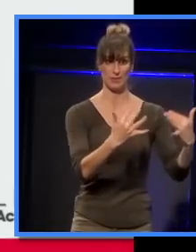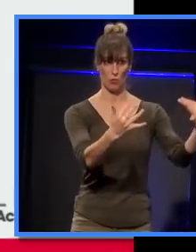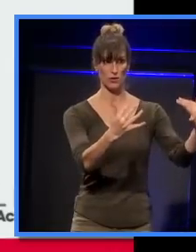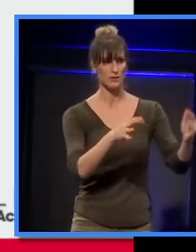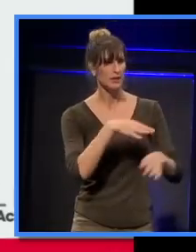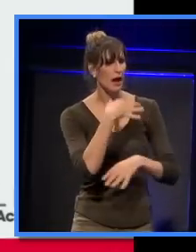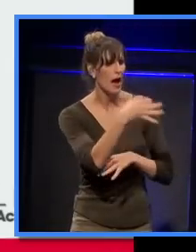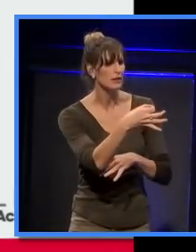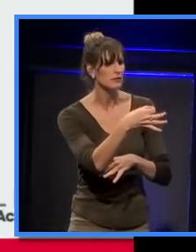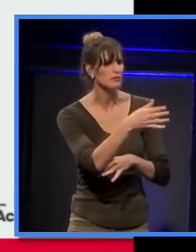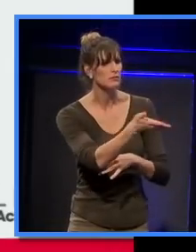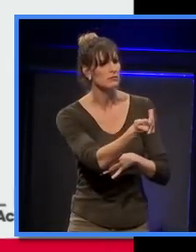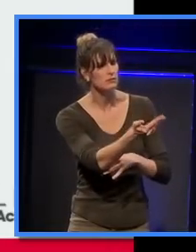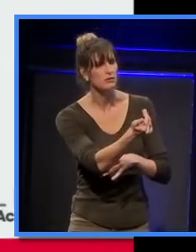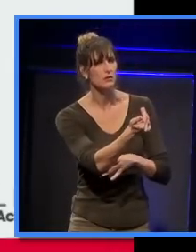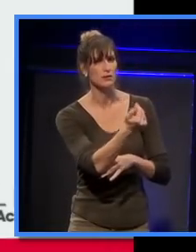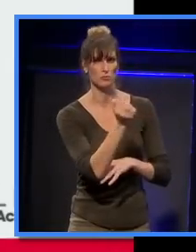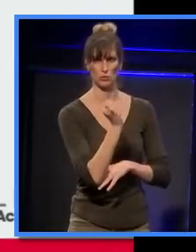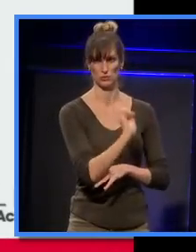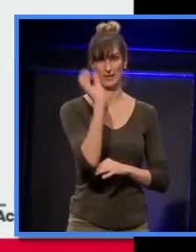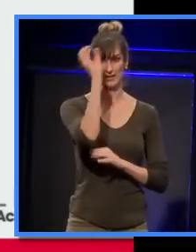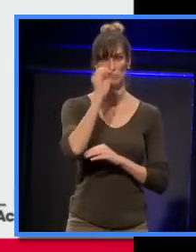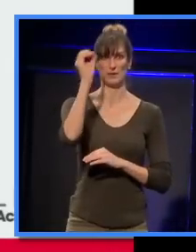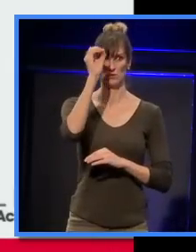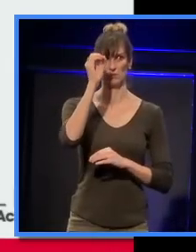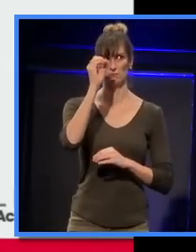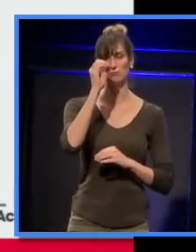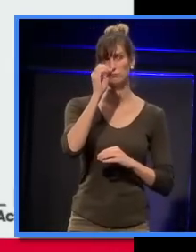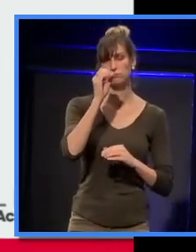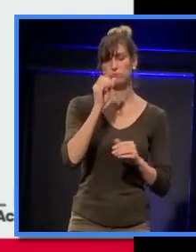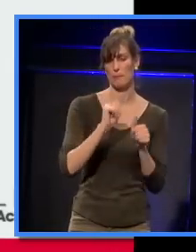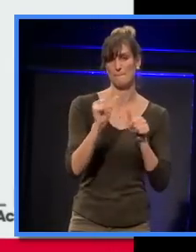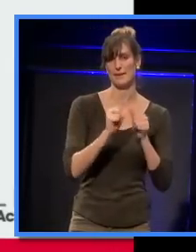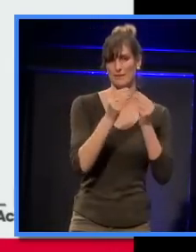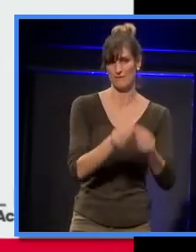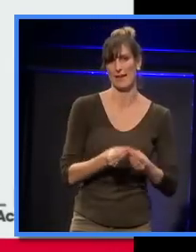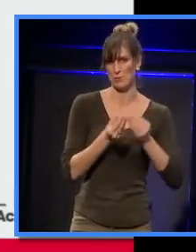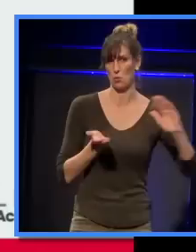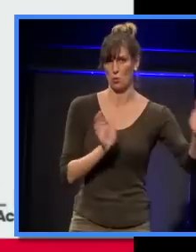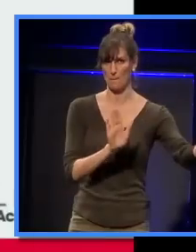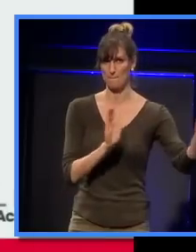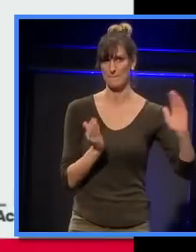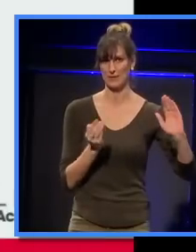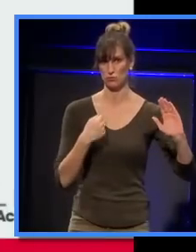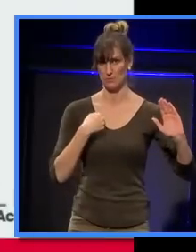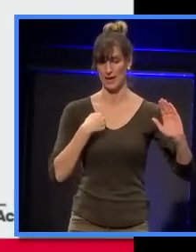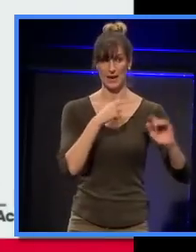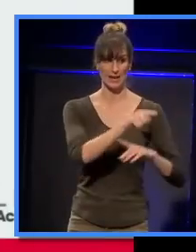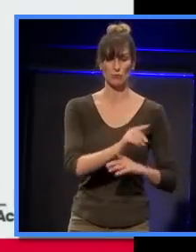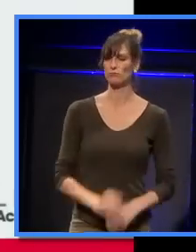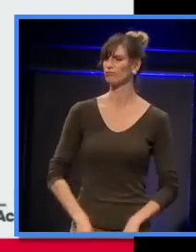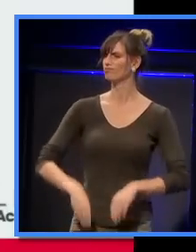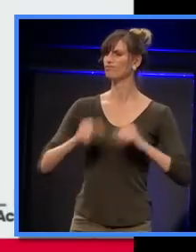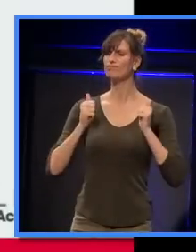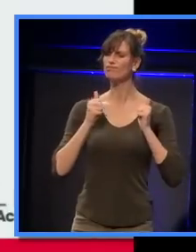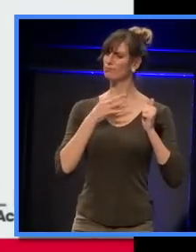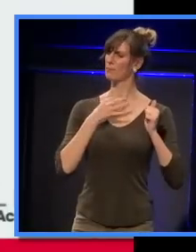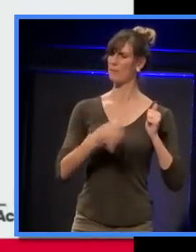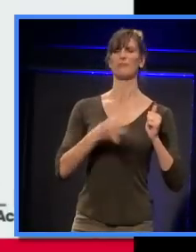asked him, because his opinion was so much more valuable than mine, and he was just over the moon. So,